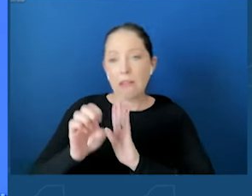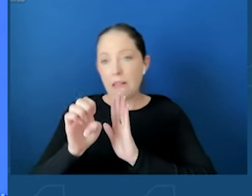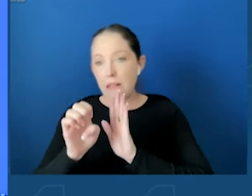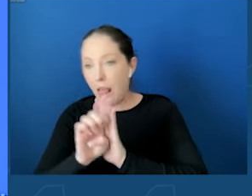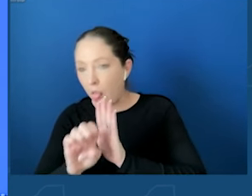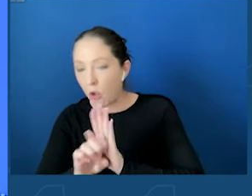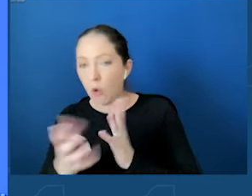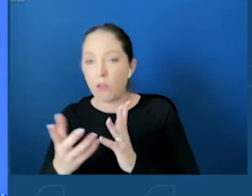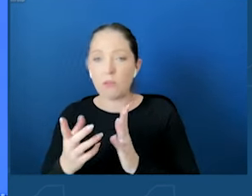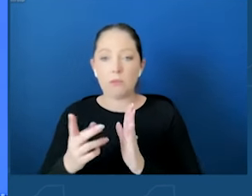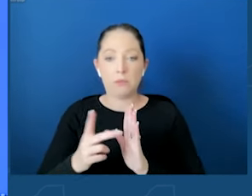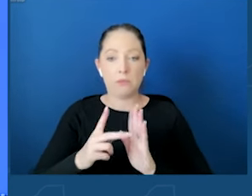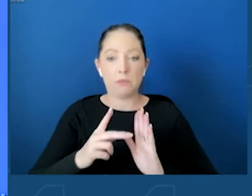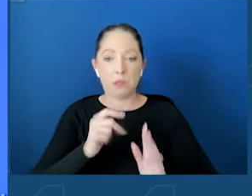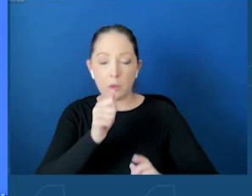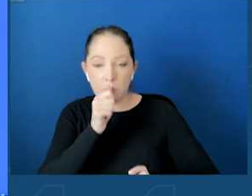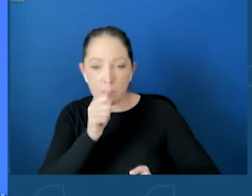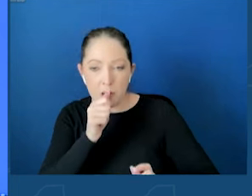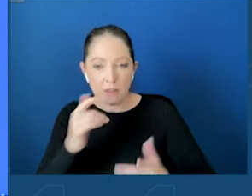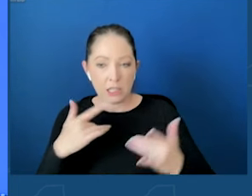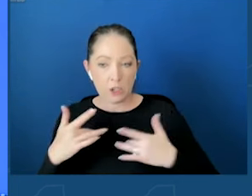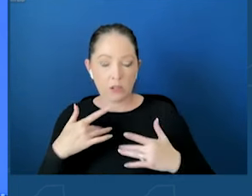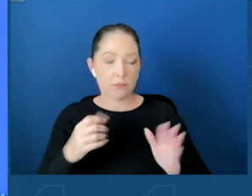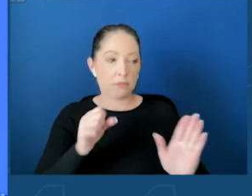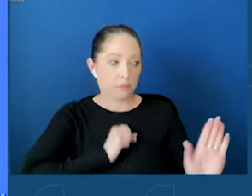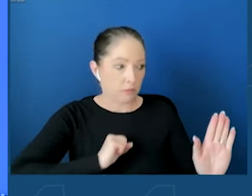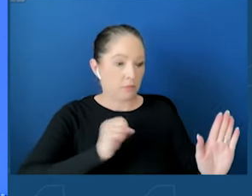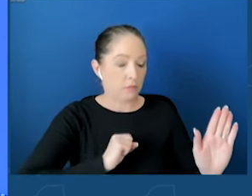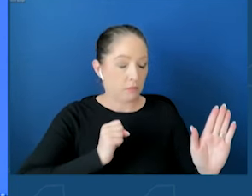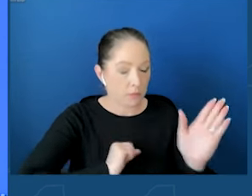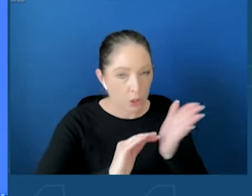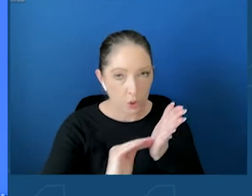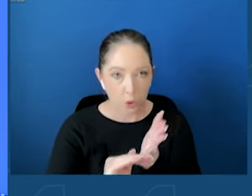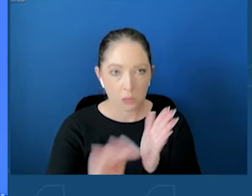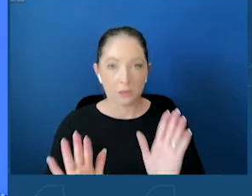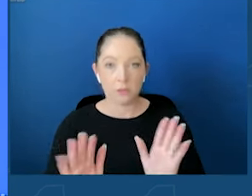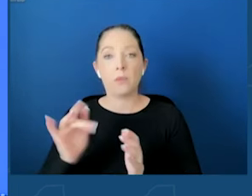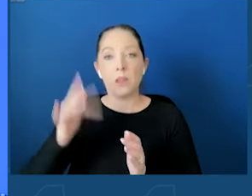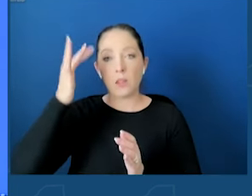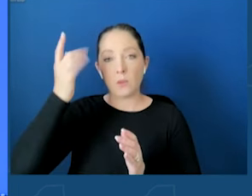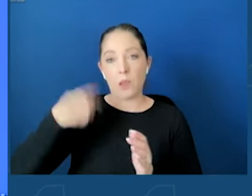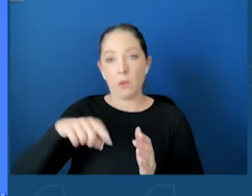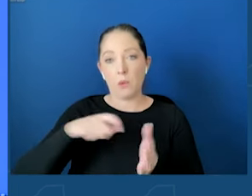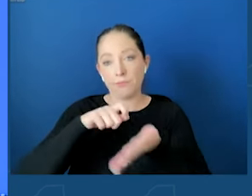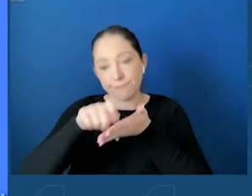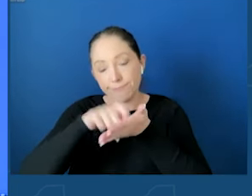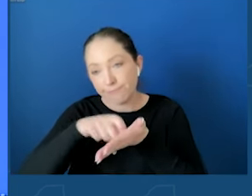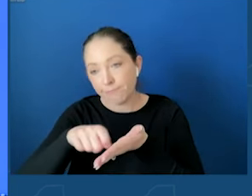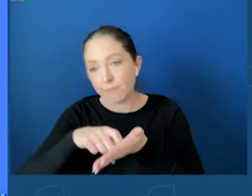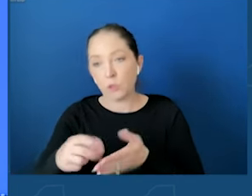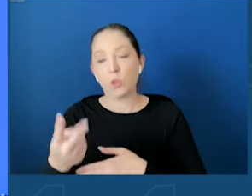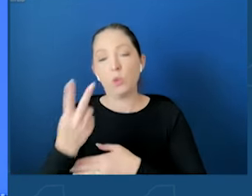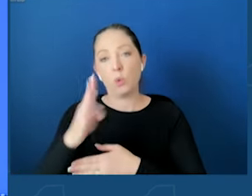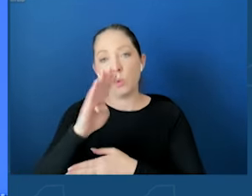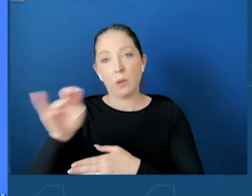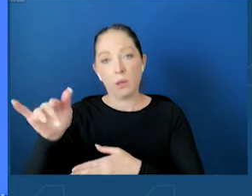Excuse me. And that is why we drafted these two bills. To ensure that the